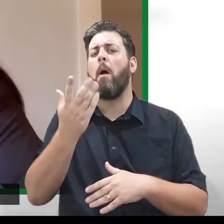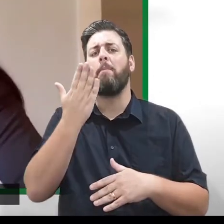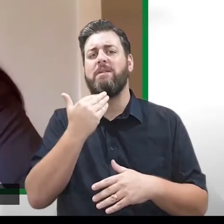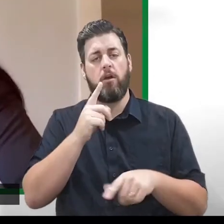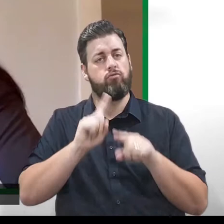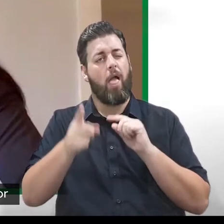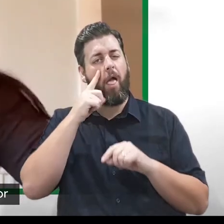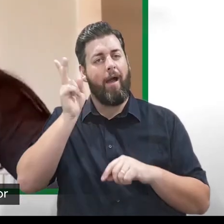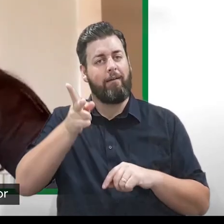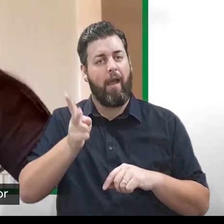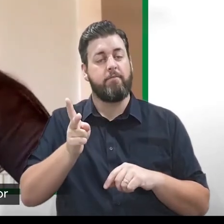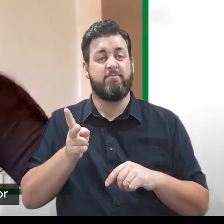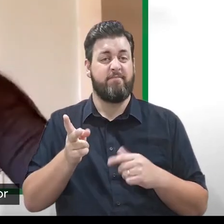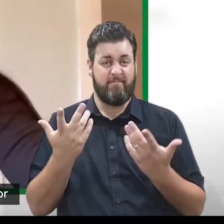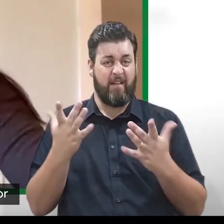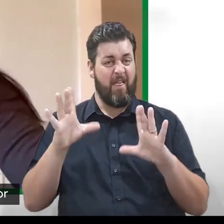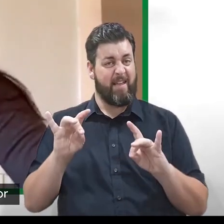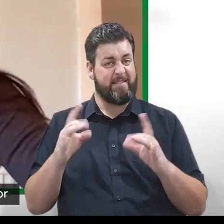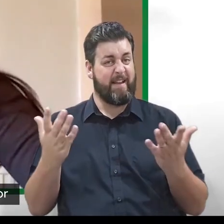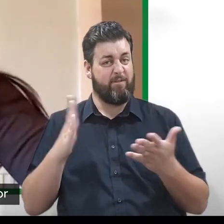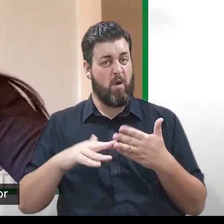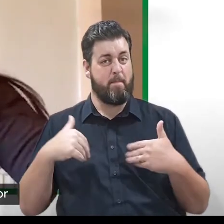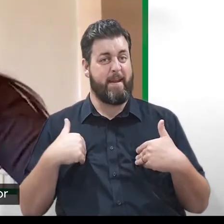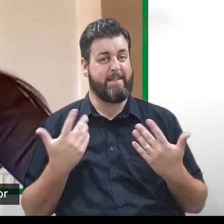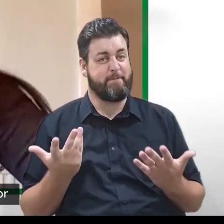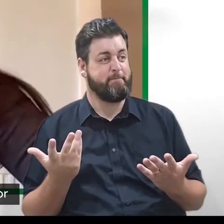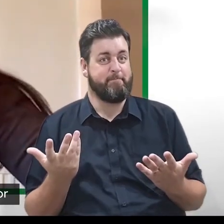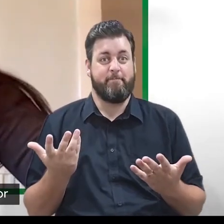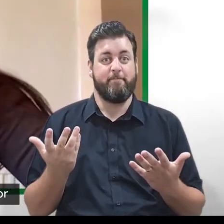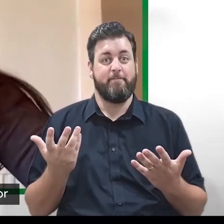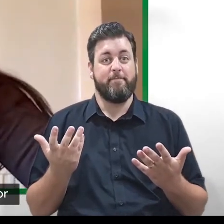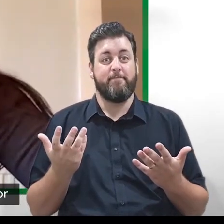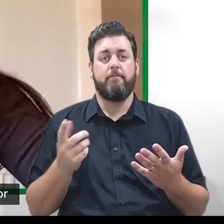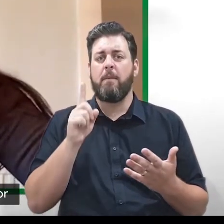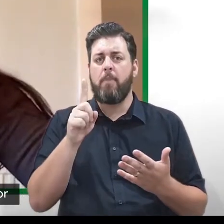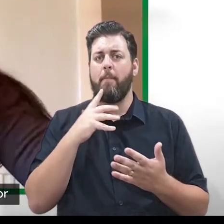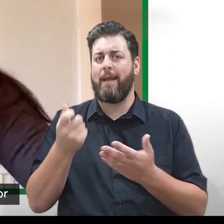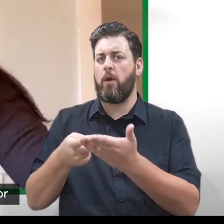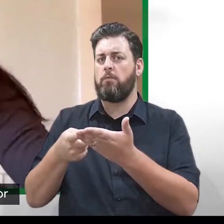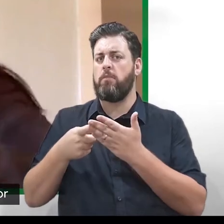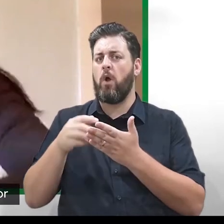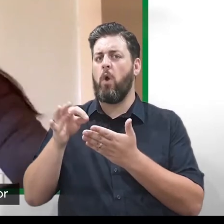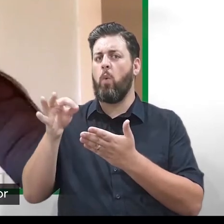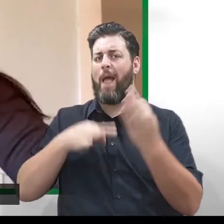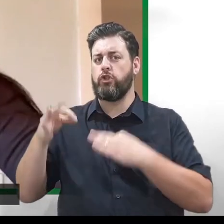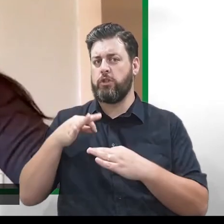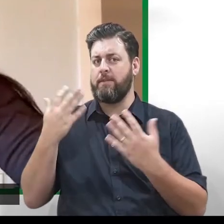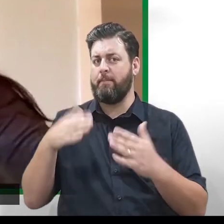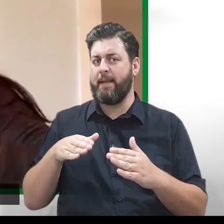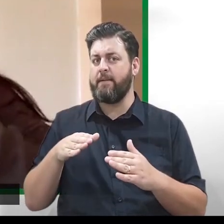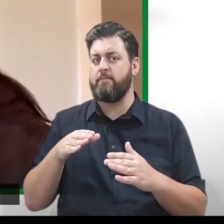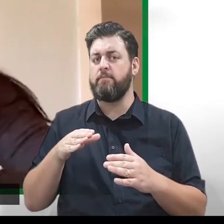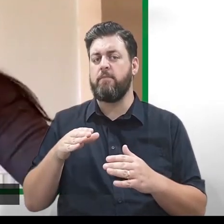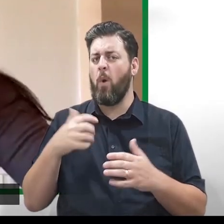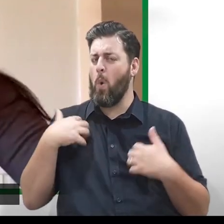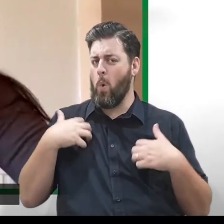back up and have another go. But I have had some questions come through, and that's really exciting for me. I always